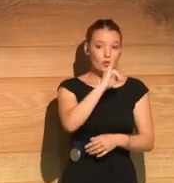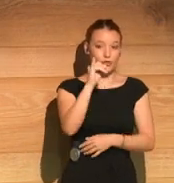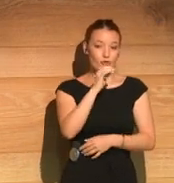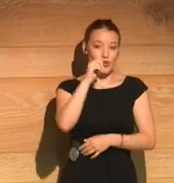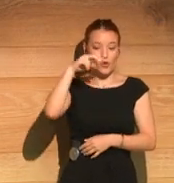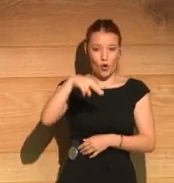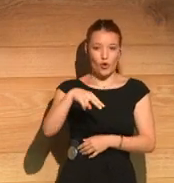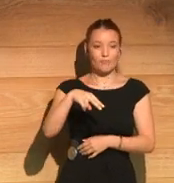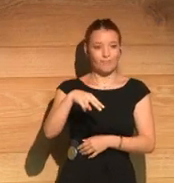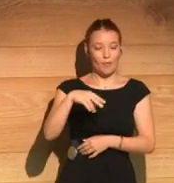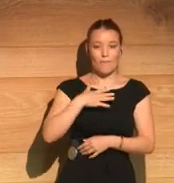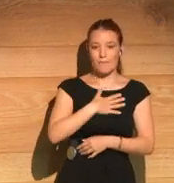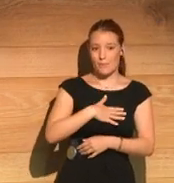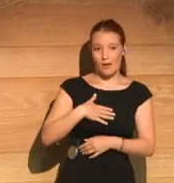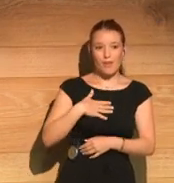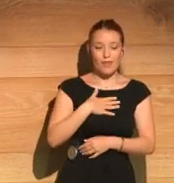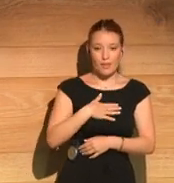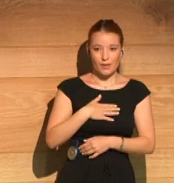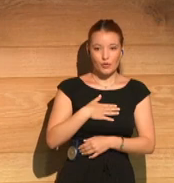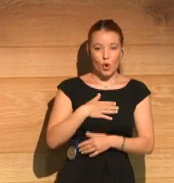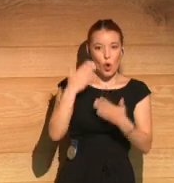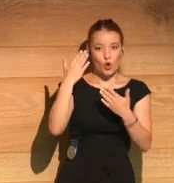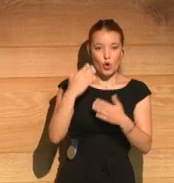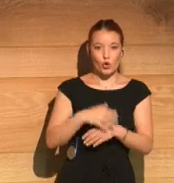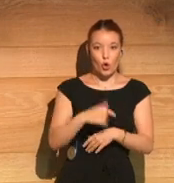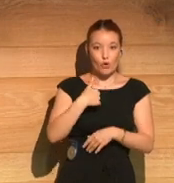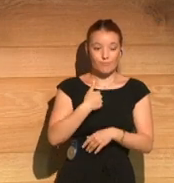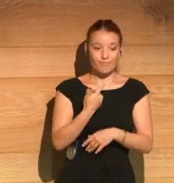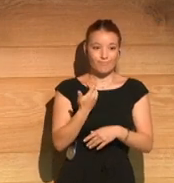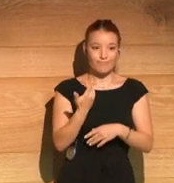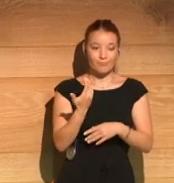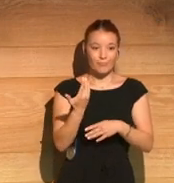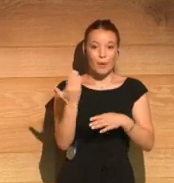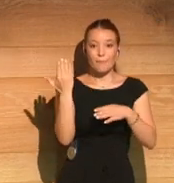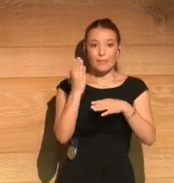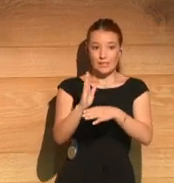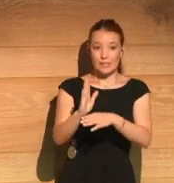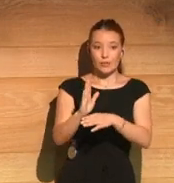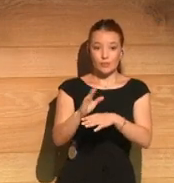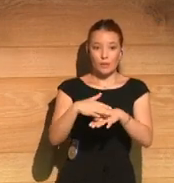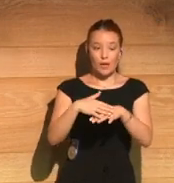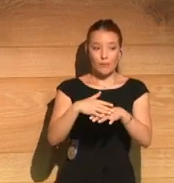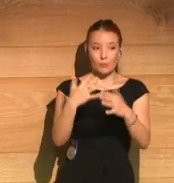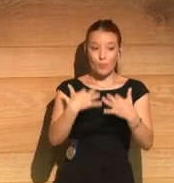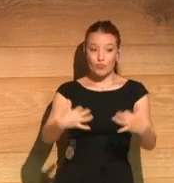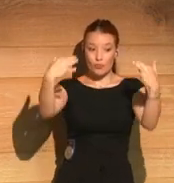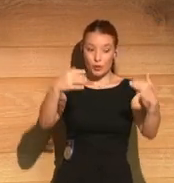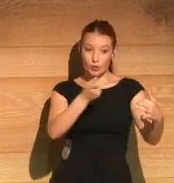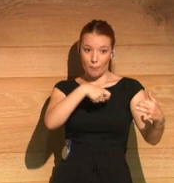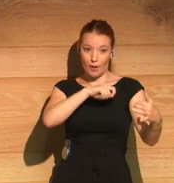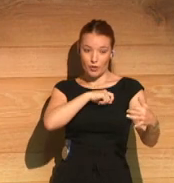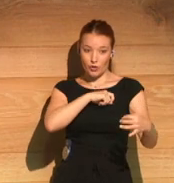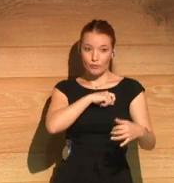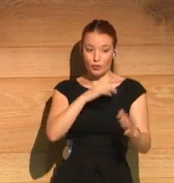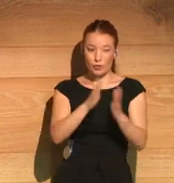alive. So, John, it's been a great pleasure and a great honor to be able to present your novel to Spanish